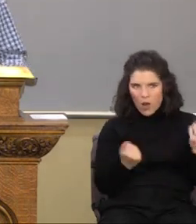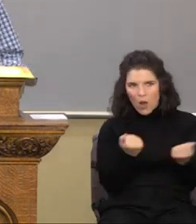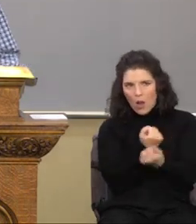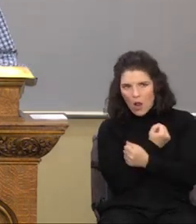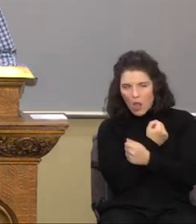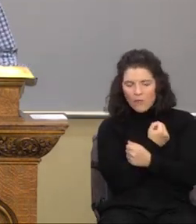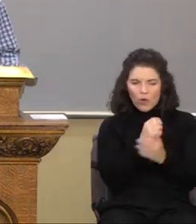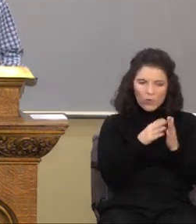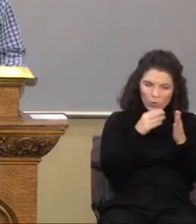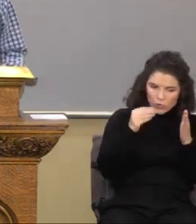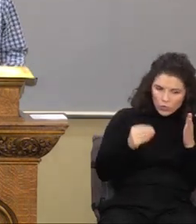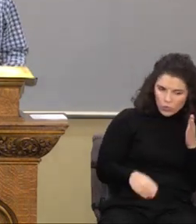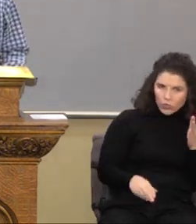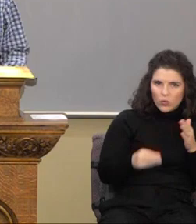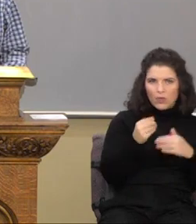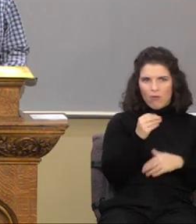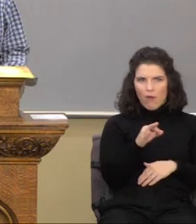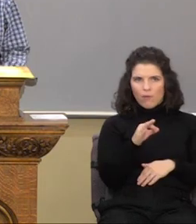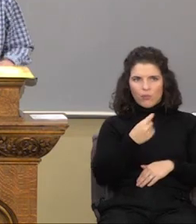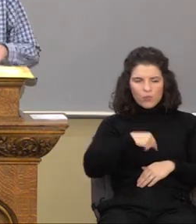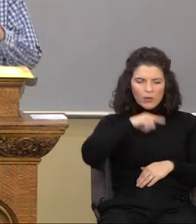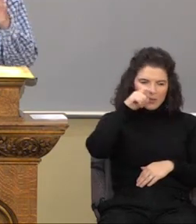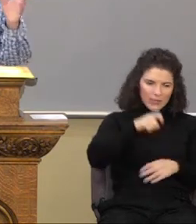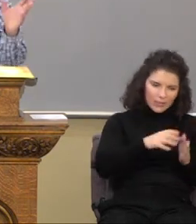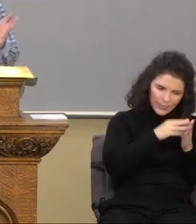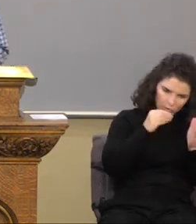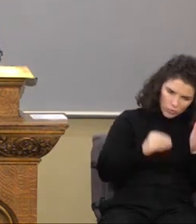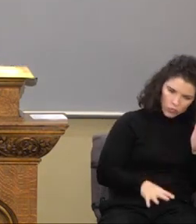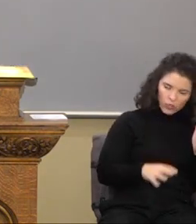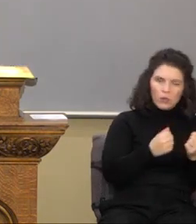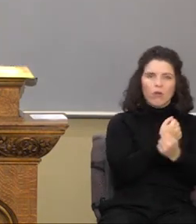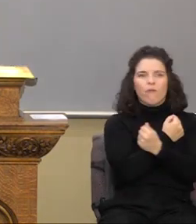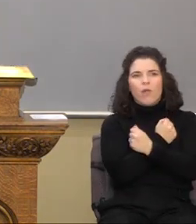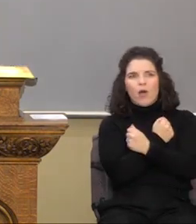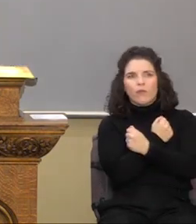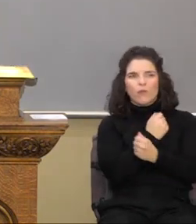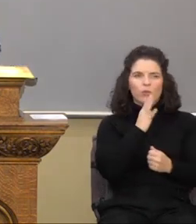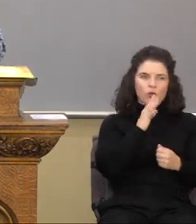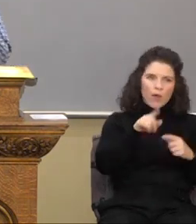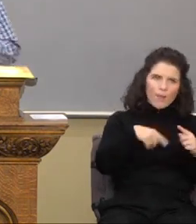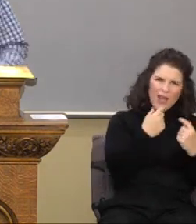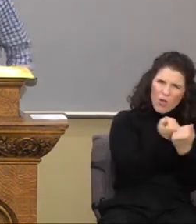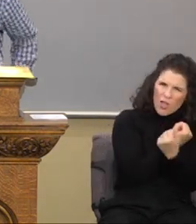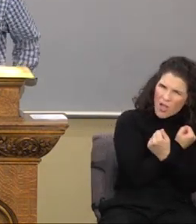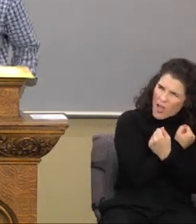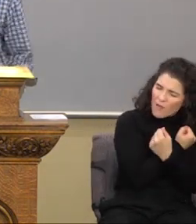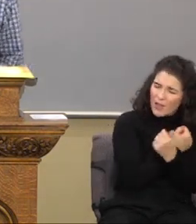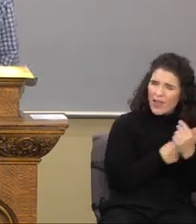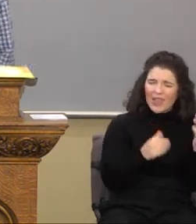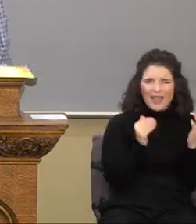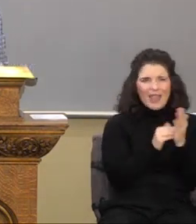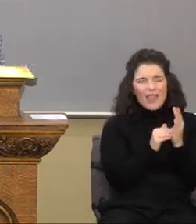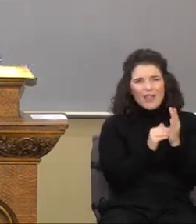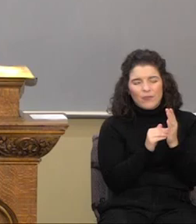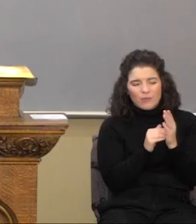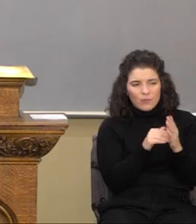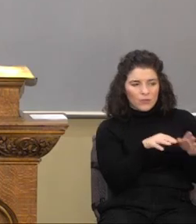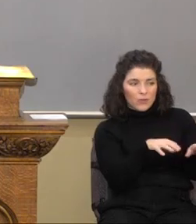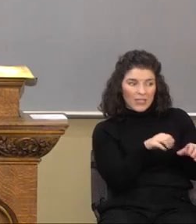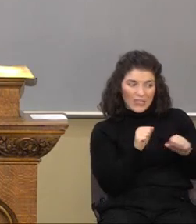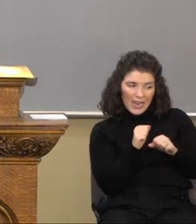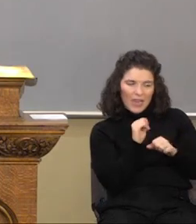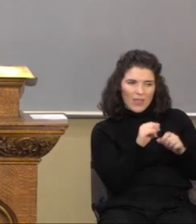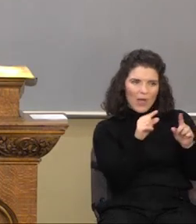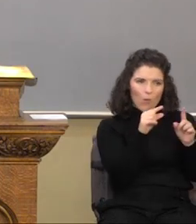student of? We need to be students of love. So when we talk about love again, we we we've taken that